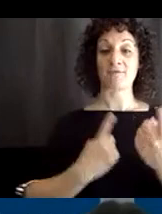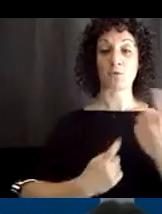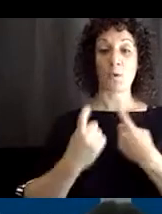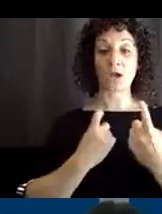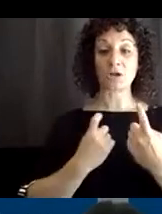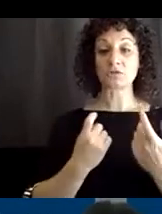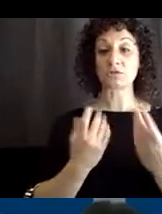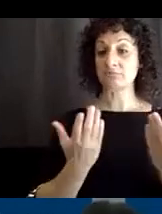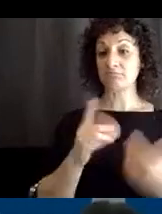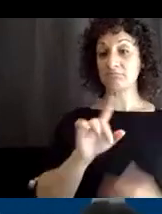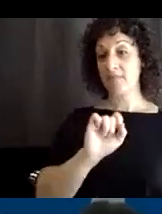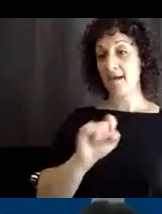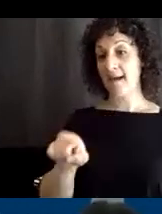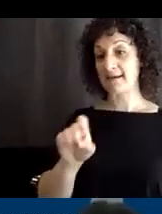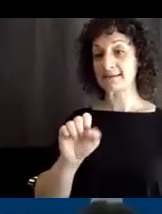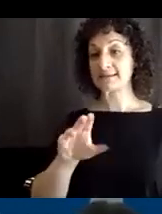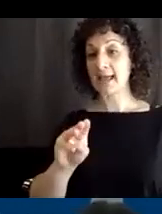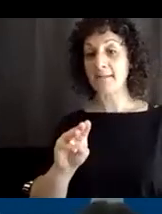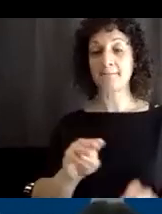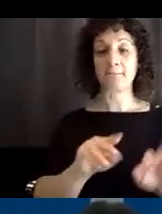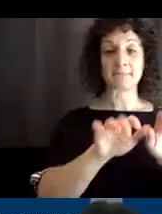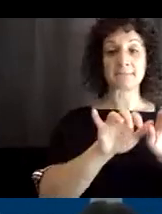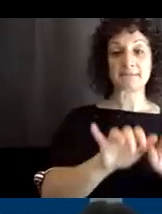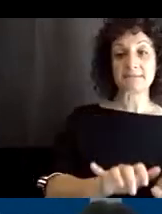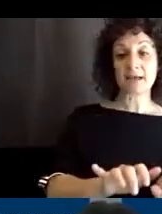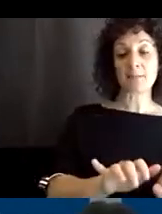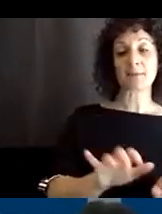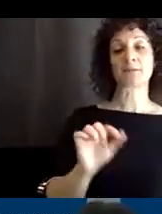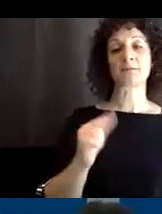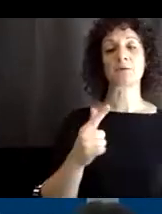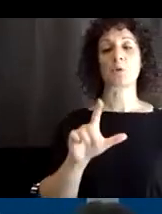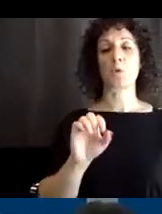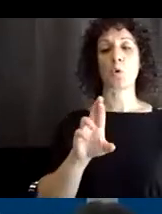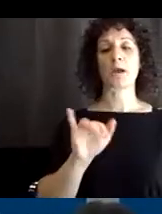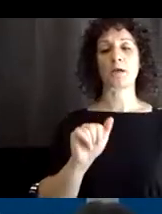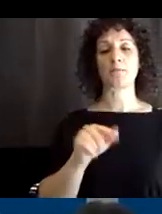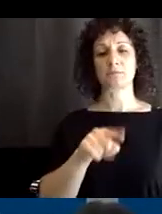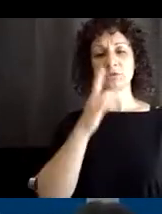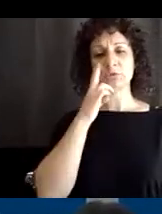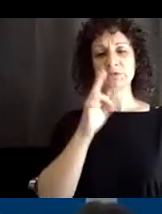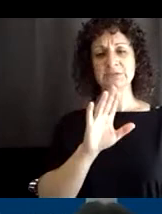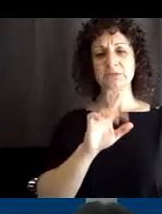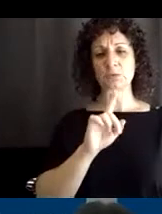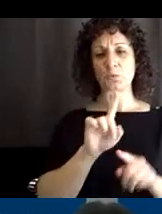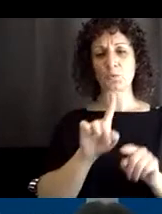ask Sam or put it in the chat box. Um, Gloria, are you seeing any questions on your end?